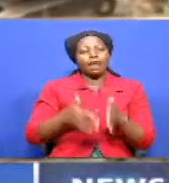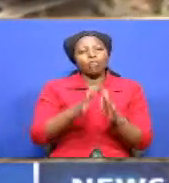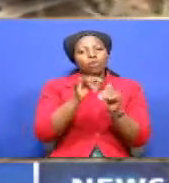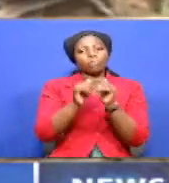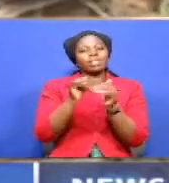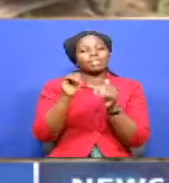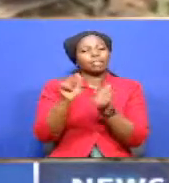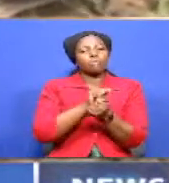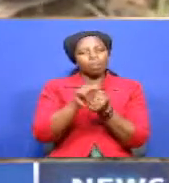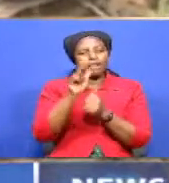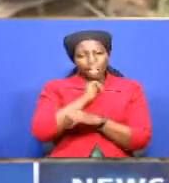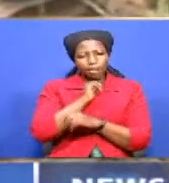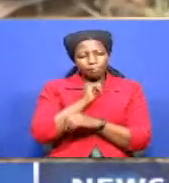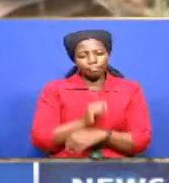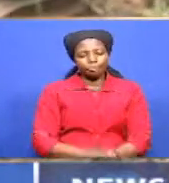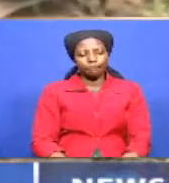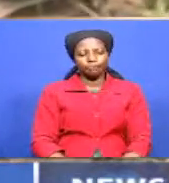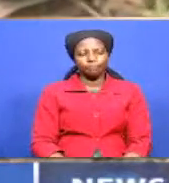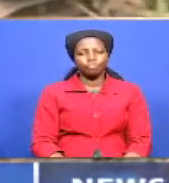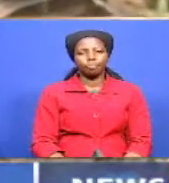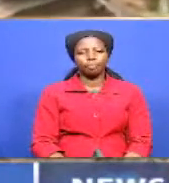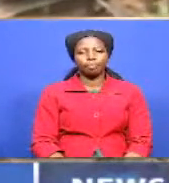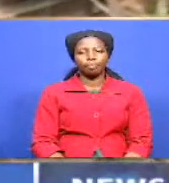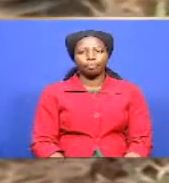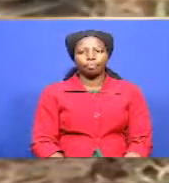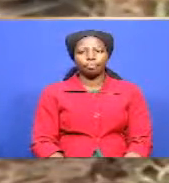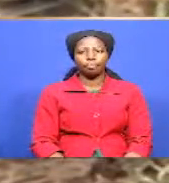caroline kama reporting for channel one news